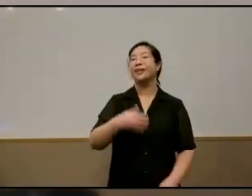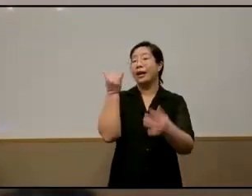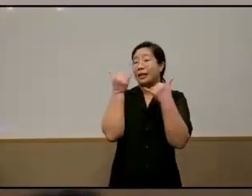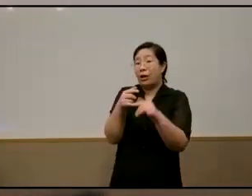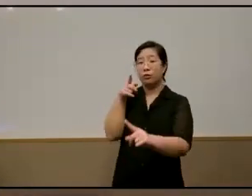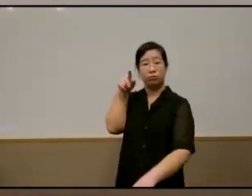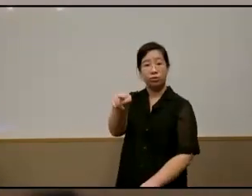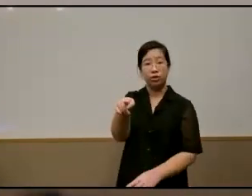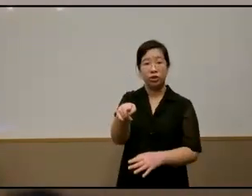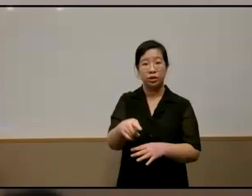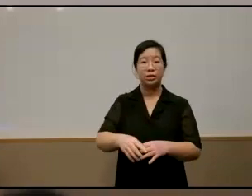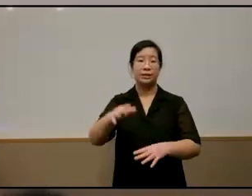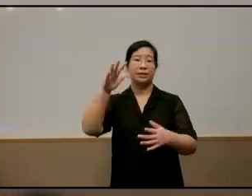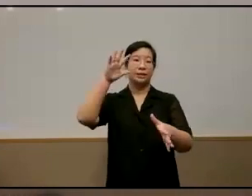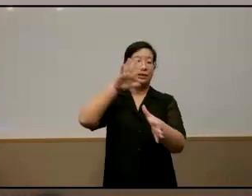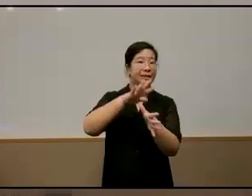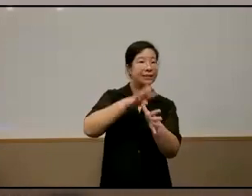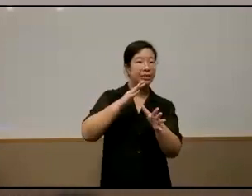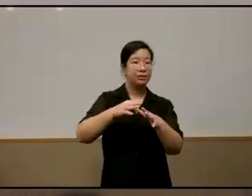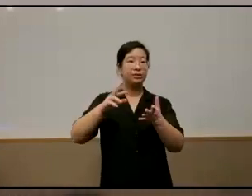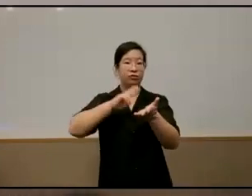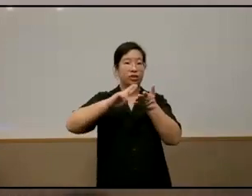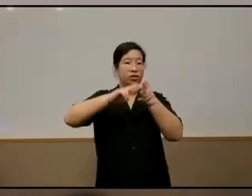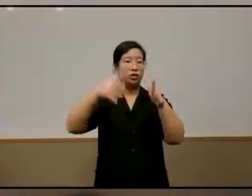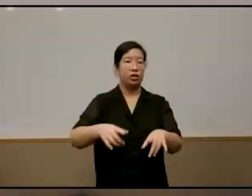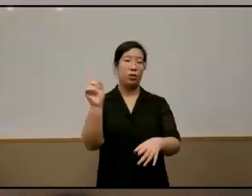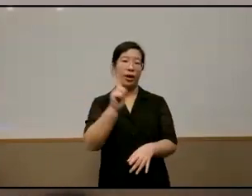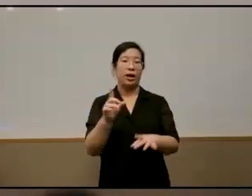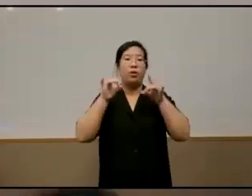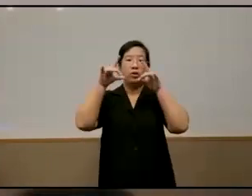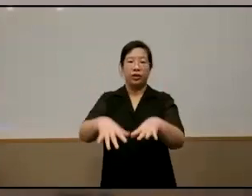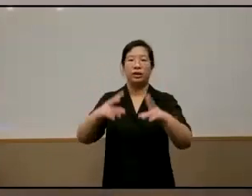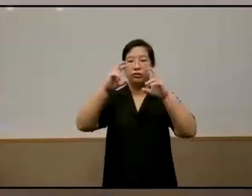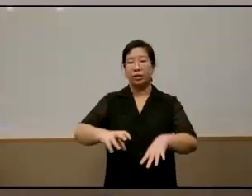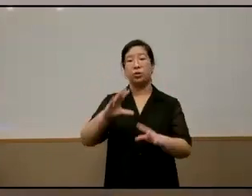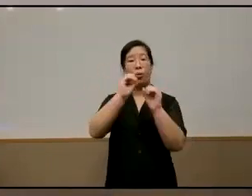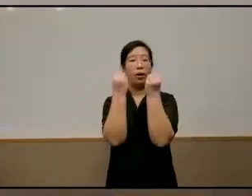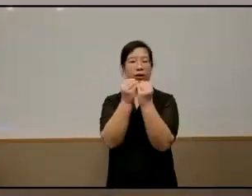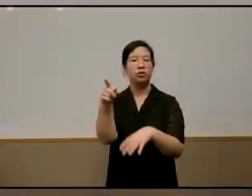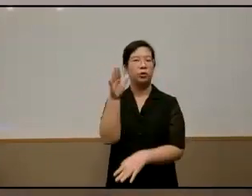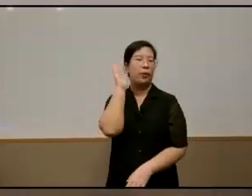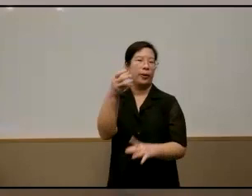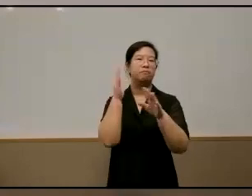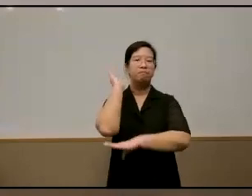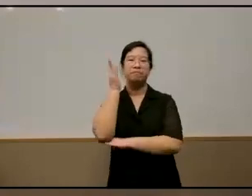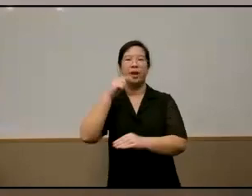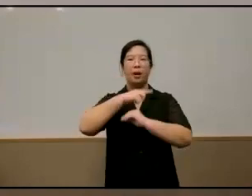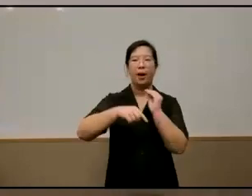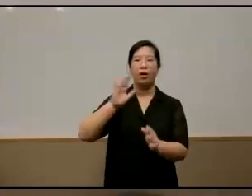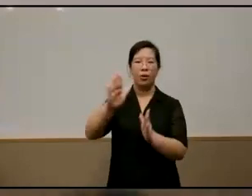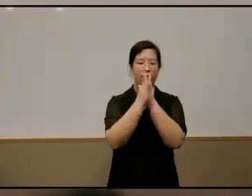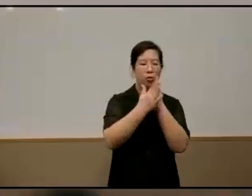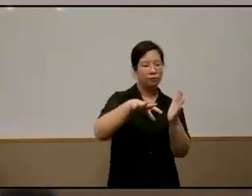a senior researcher at the australian education research organization and she's going to be talking about the findings from her book